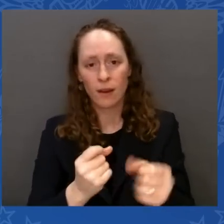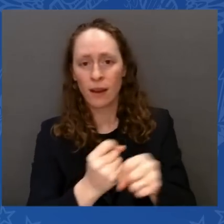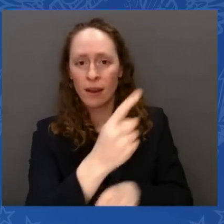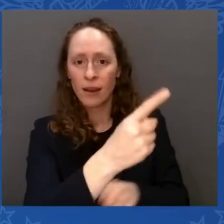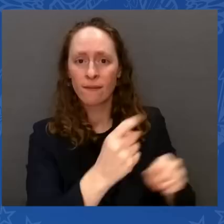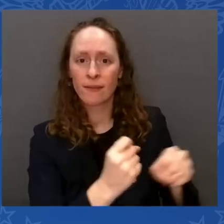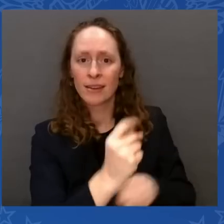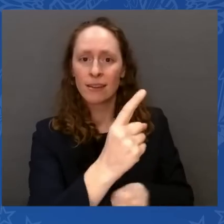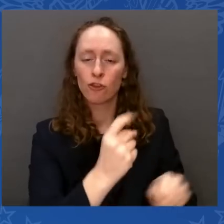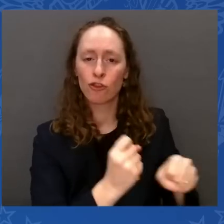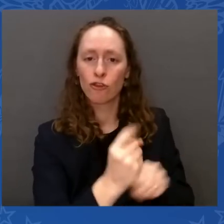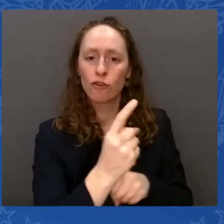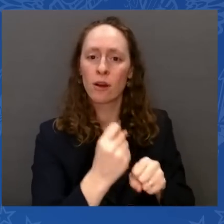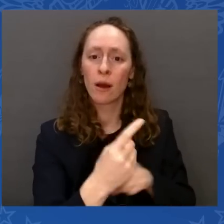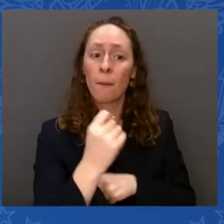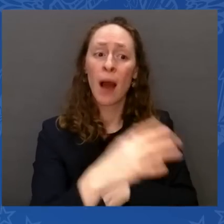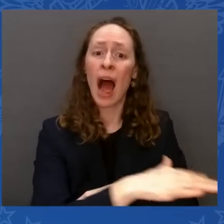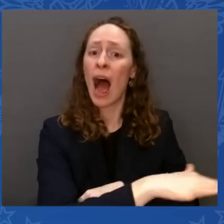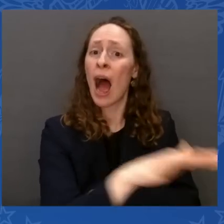You don't need a college degree.